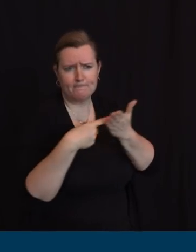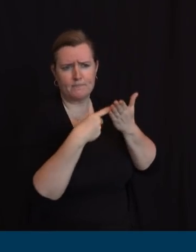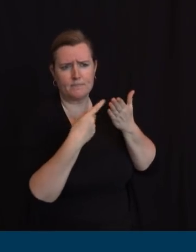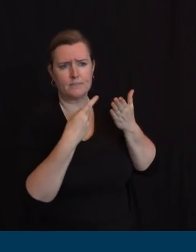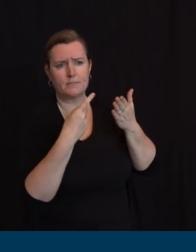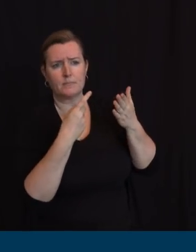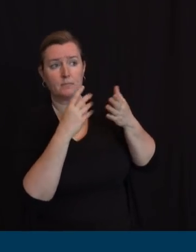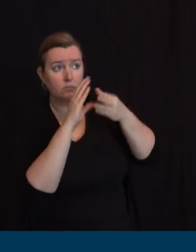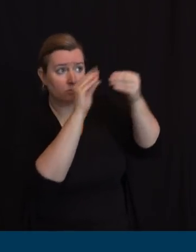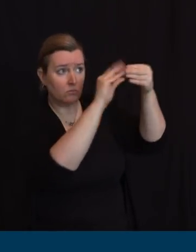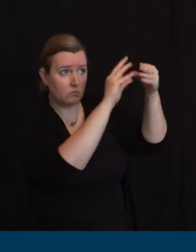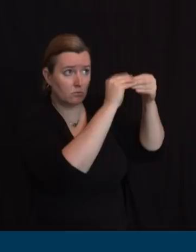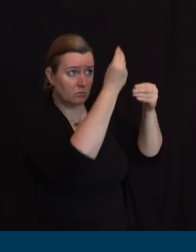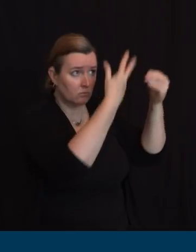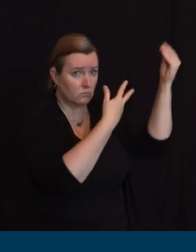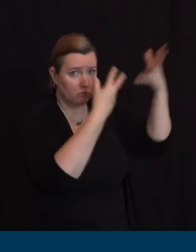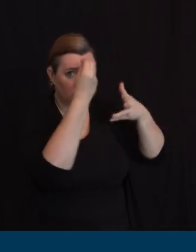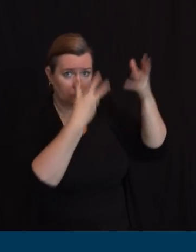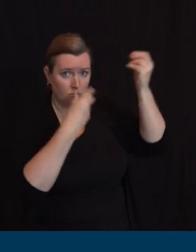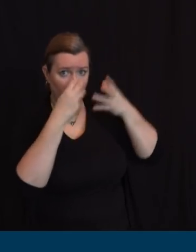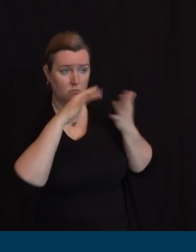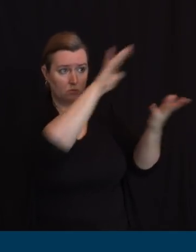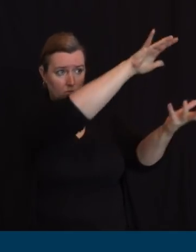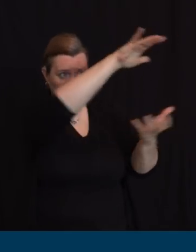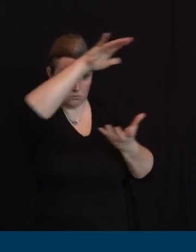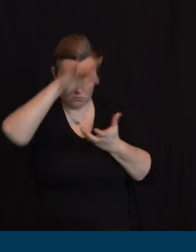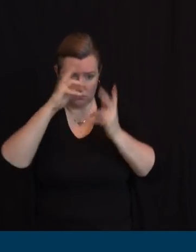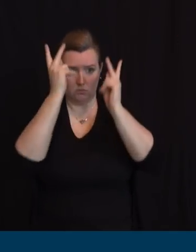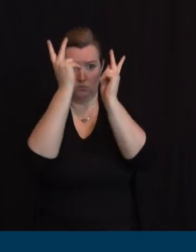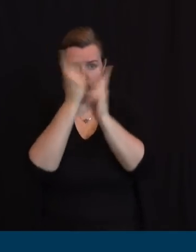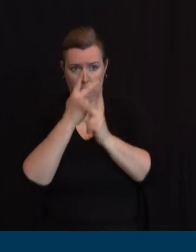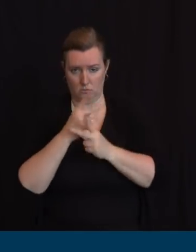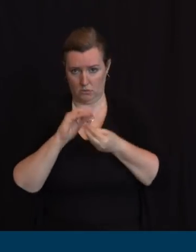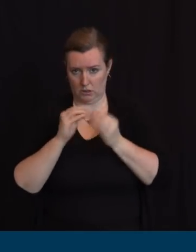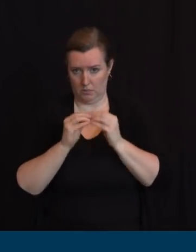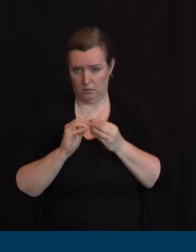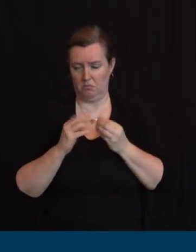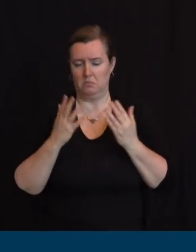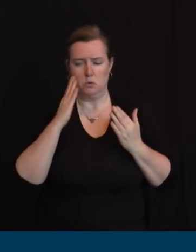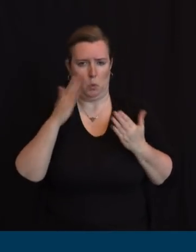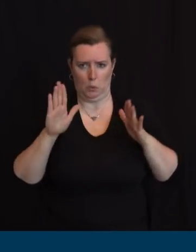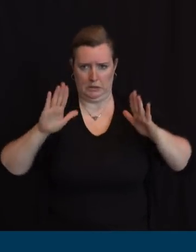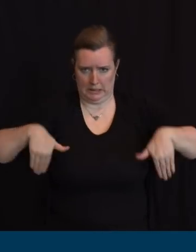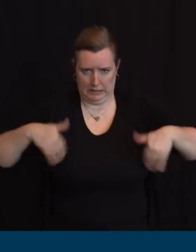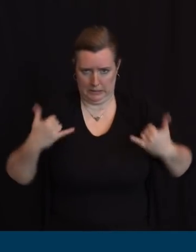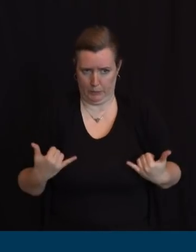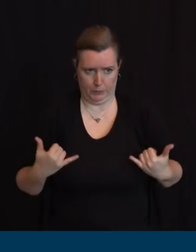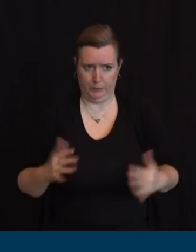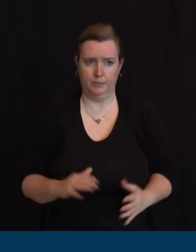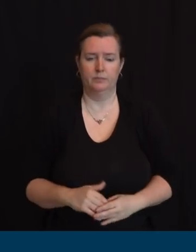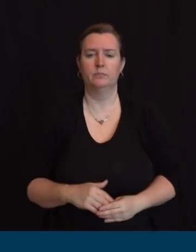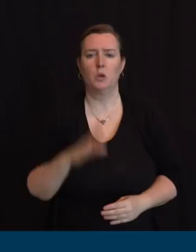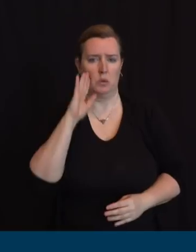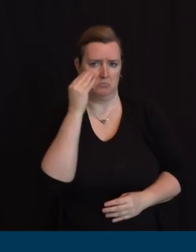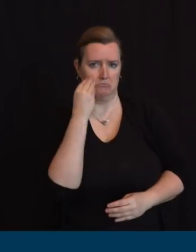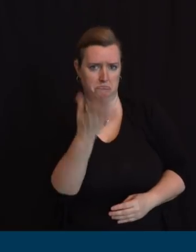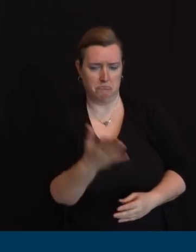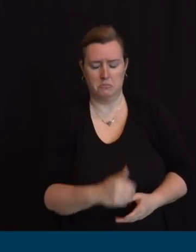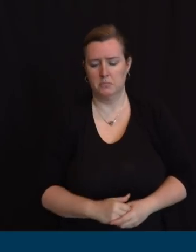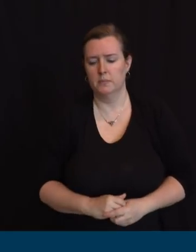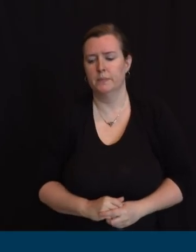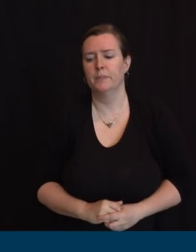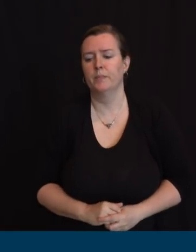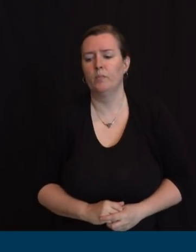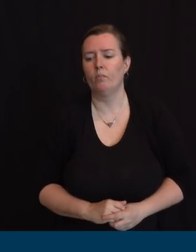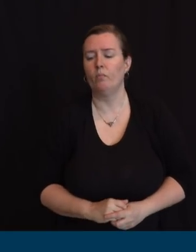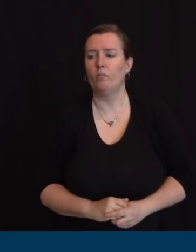anesthesia machines may I just repeat Pat before you hit the the recommissioning I'm not recommissioning but the rehabilitation